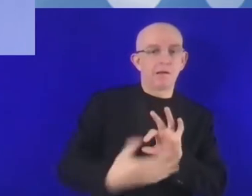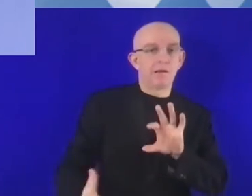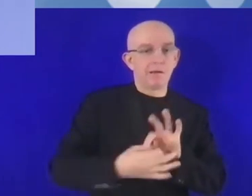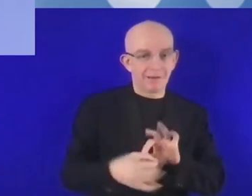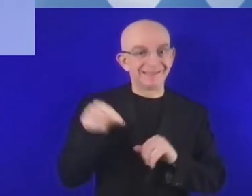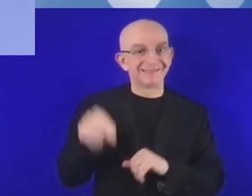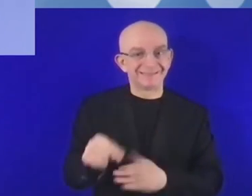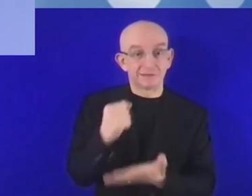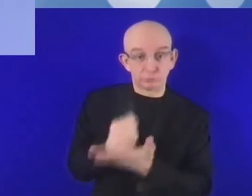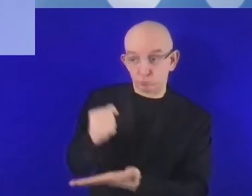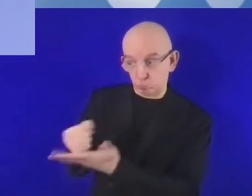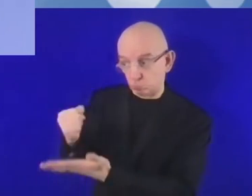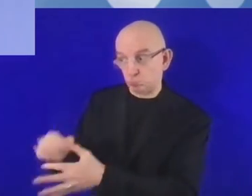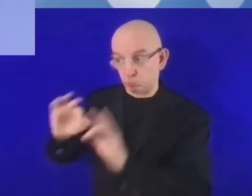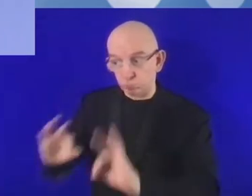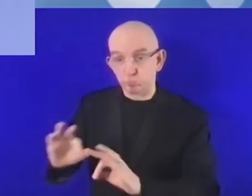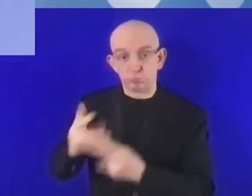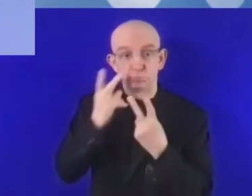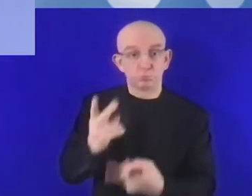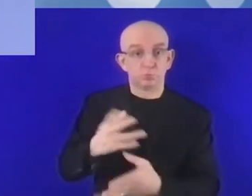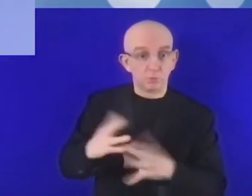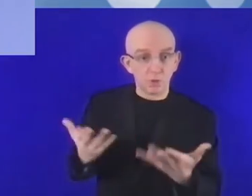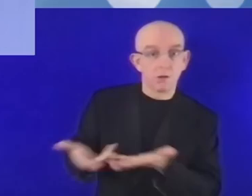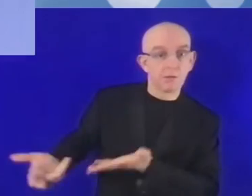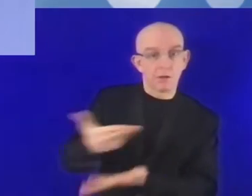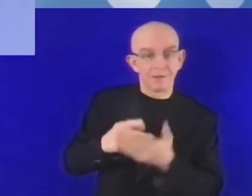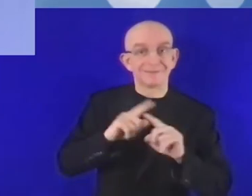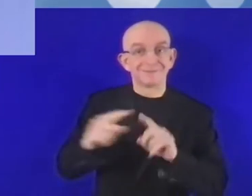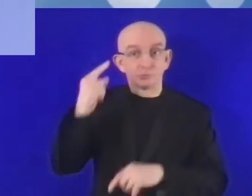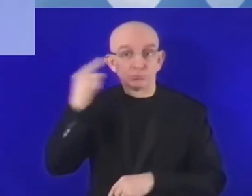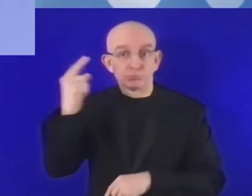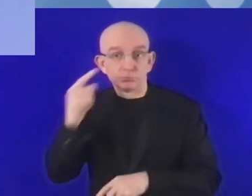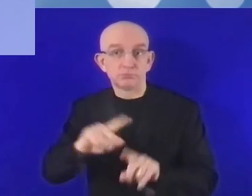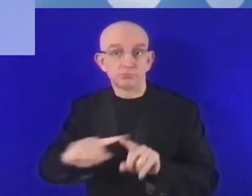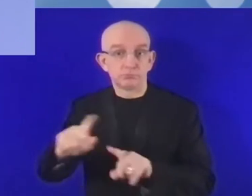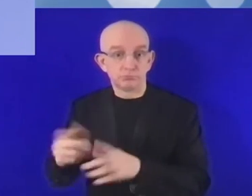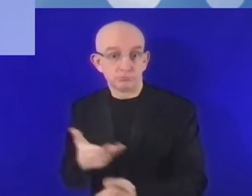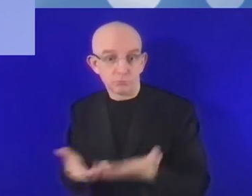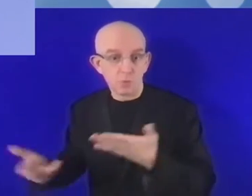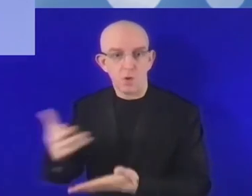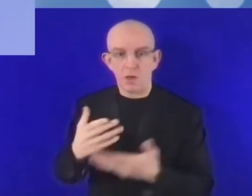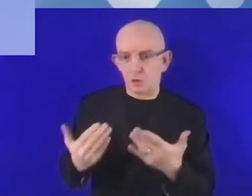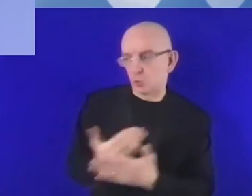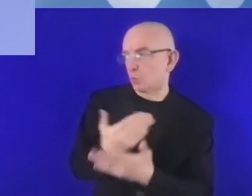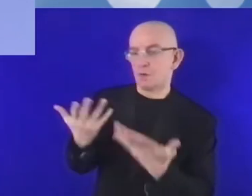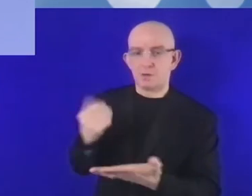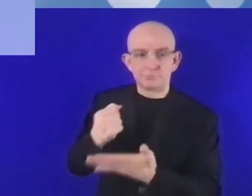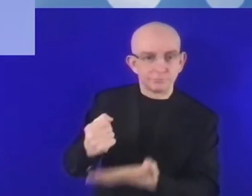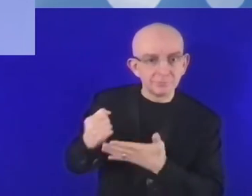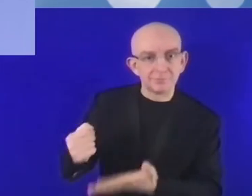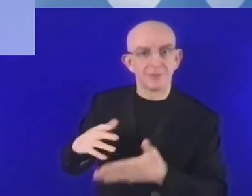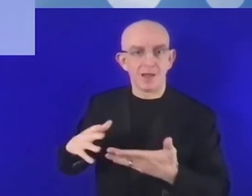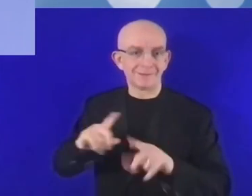in funding and disbursement. So this issue should be addressed, some kind of legislation